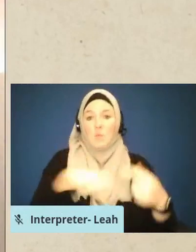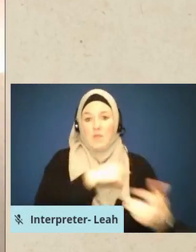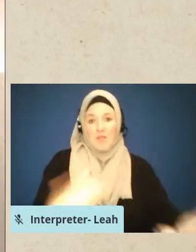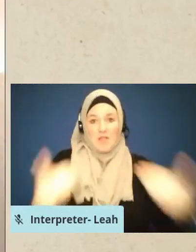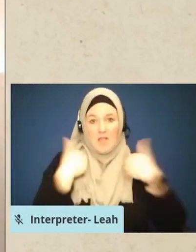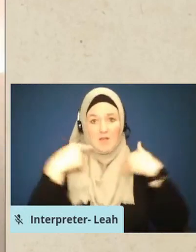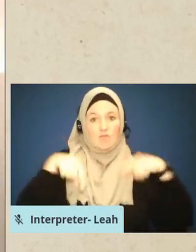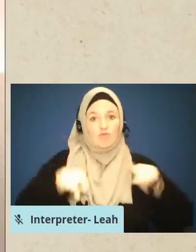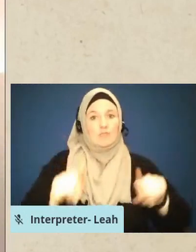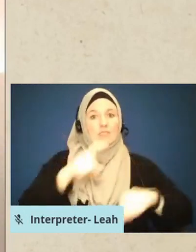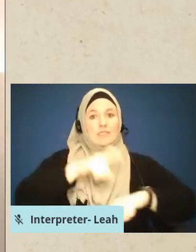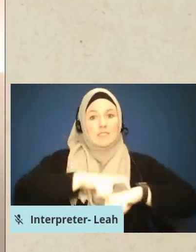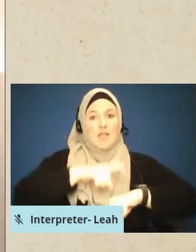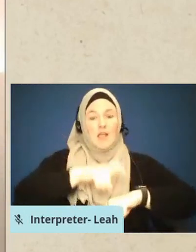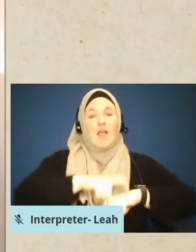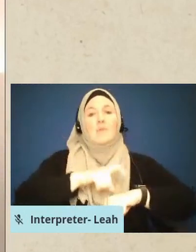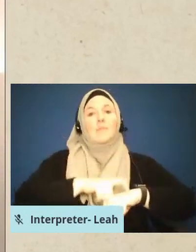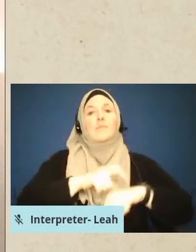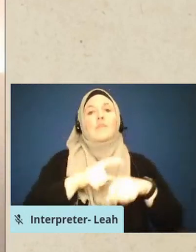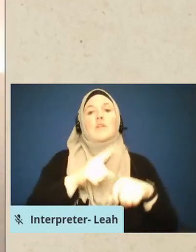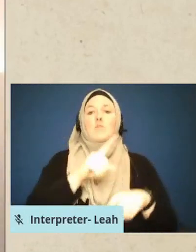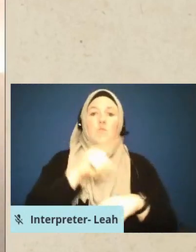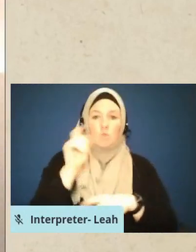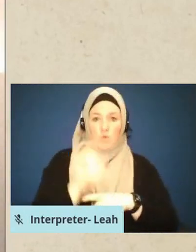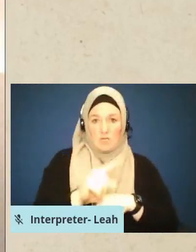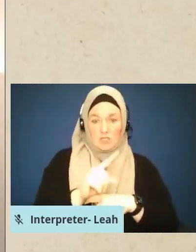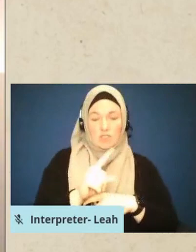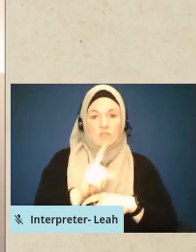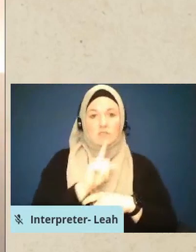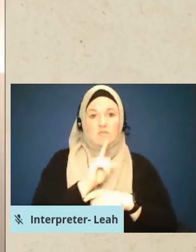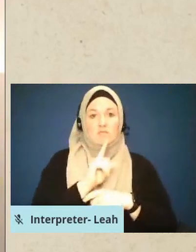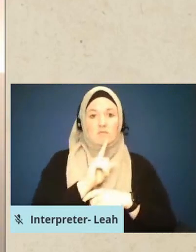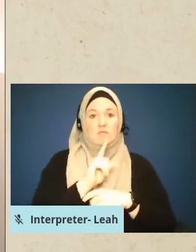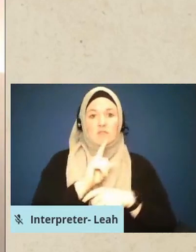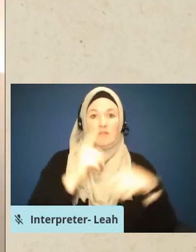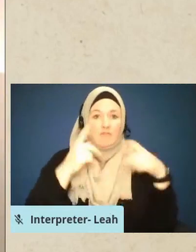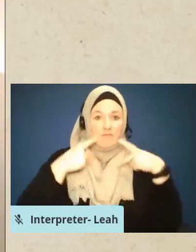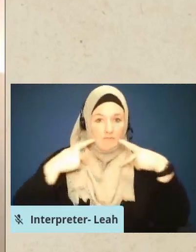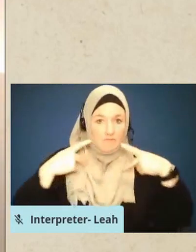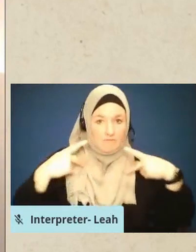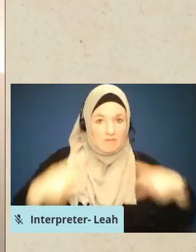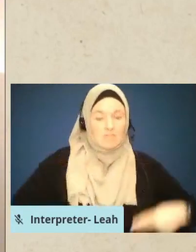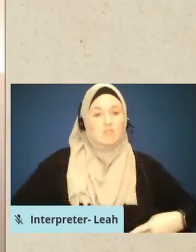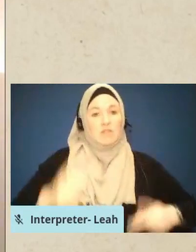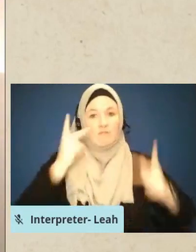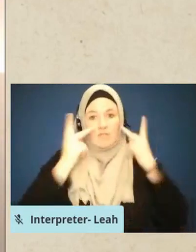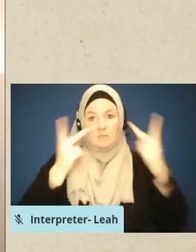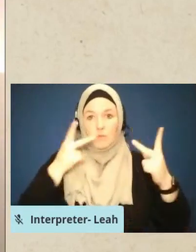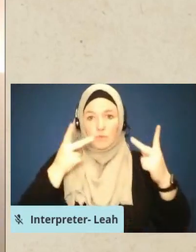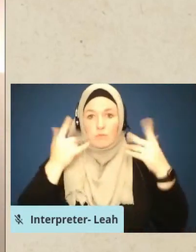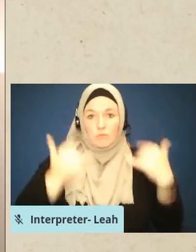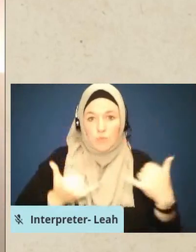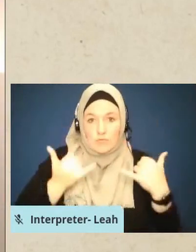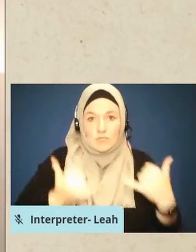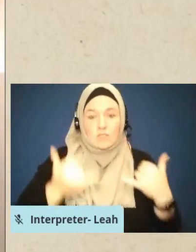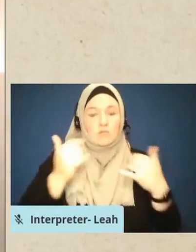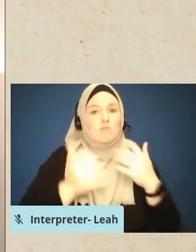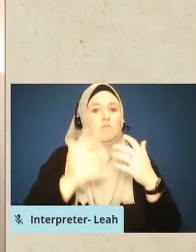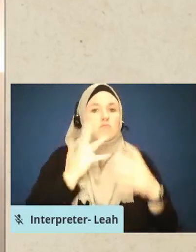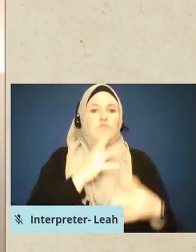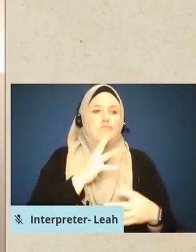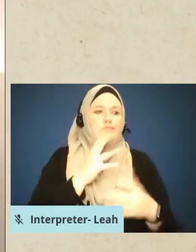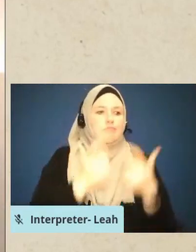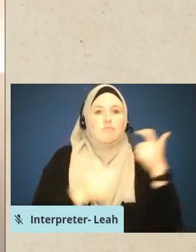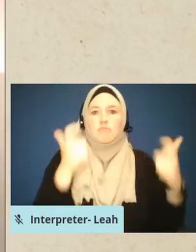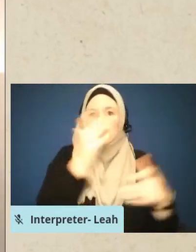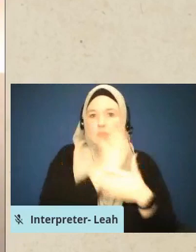this time is the question of visible and physical presence. A major part of spiritual care,